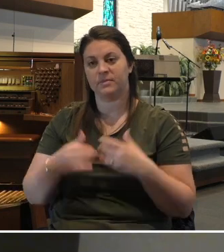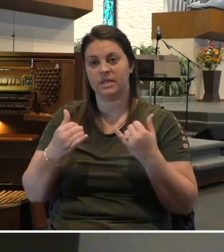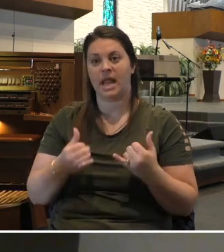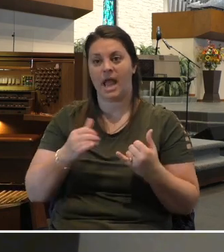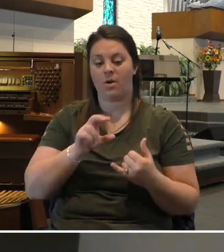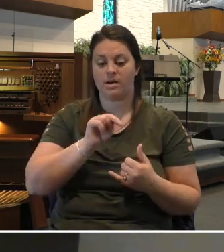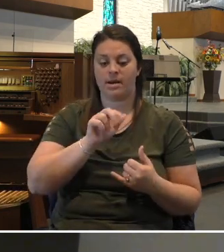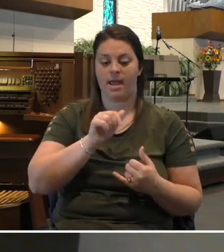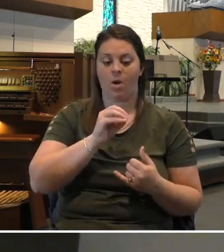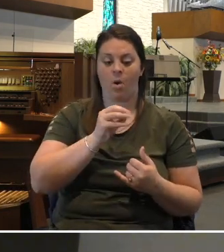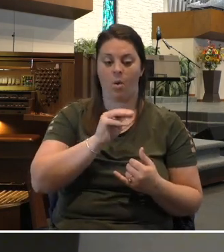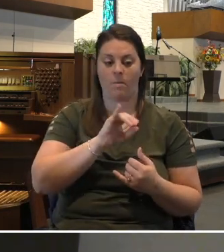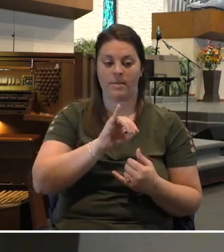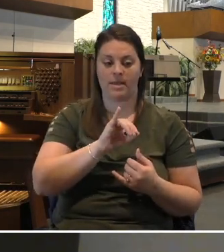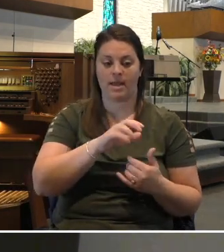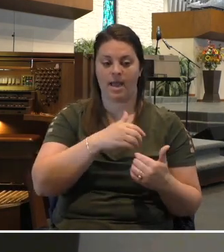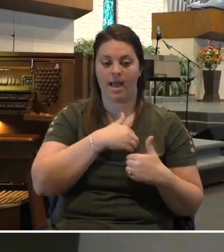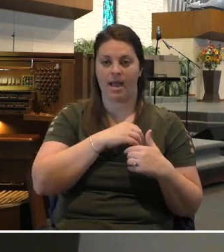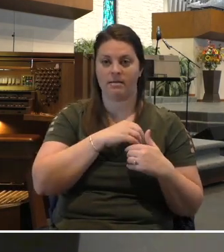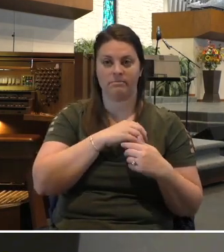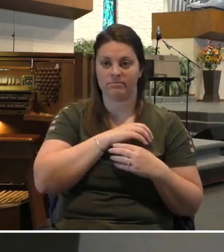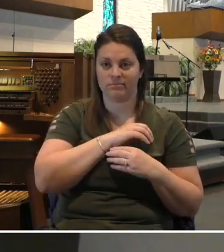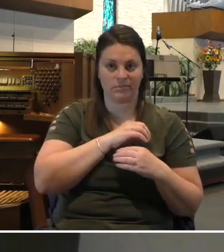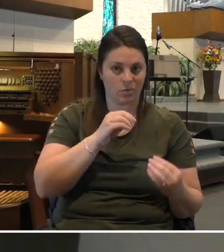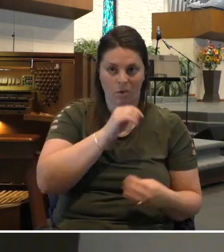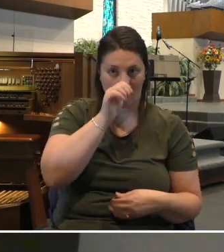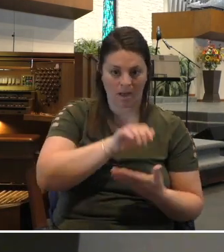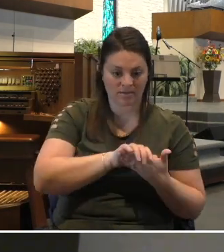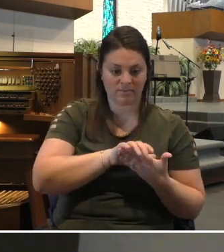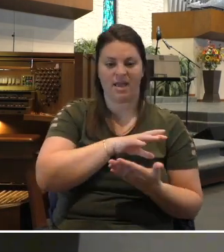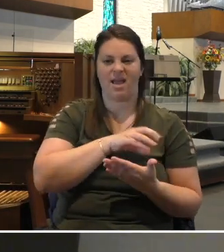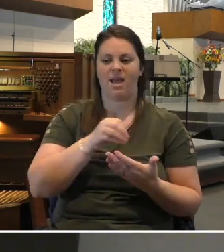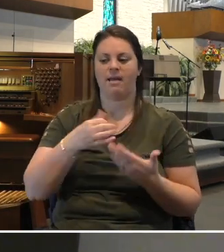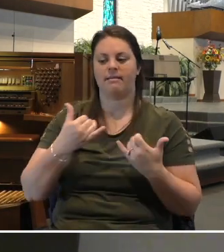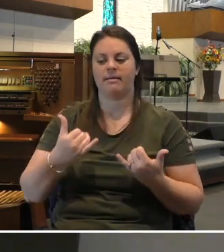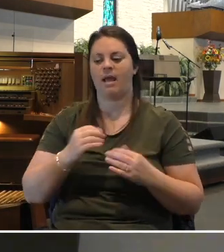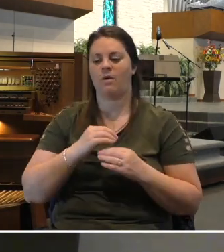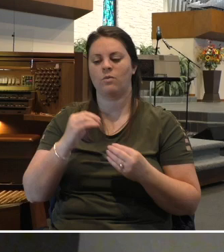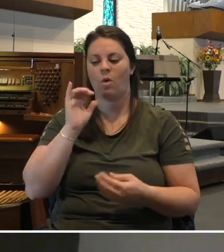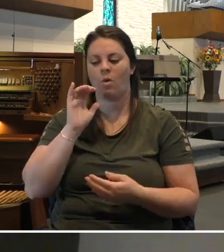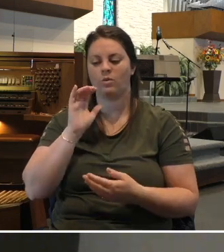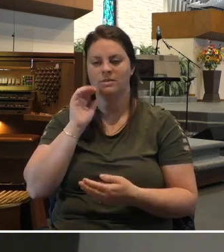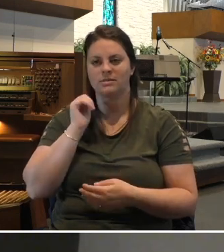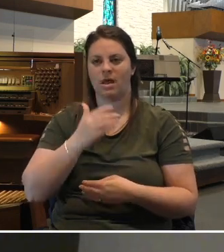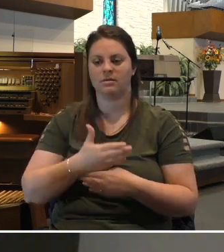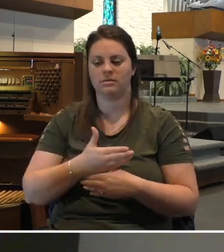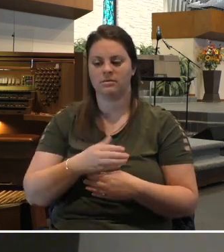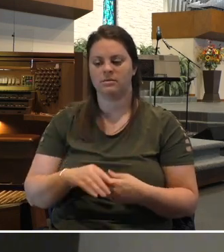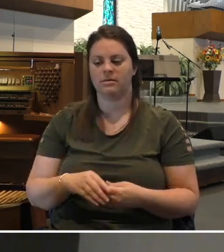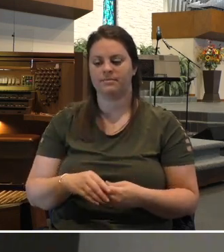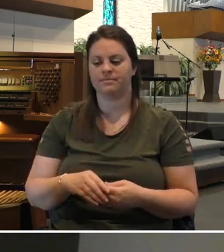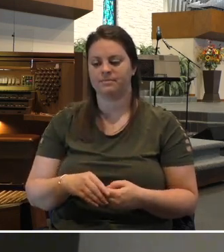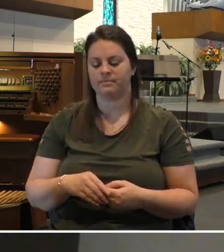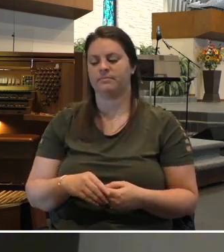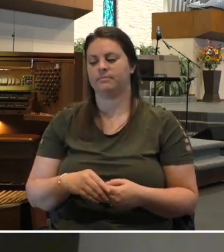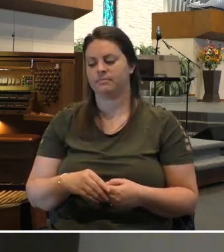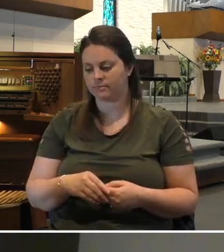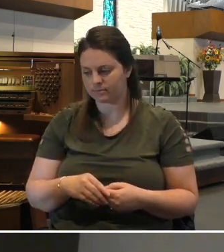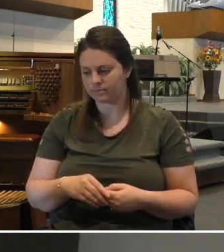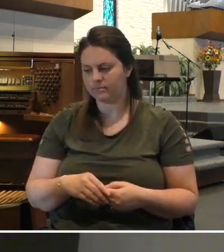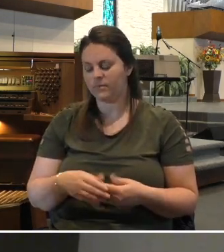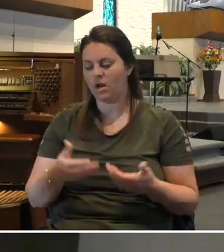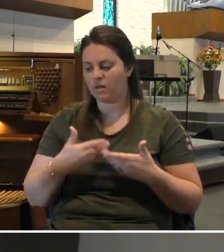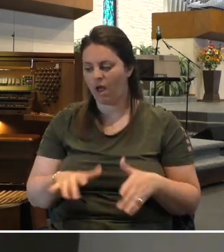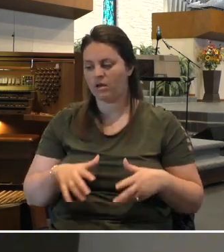Loss and grief can feel like a roller coaster. We say this of families where too many bad